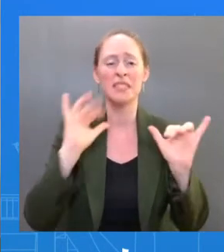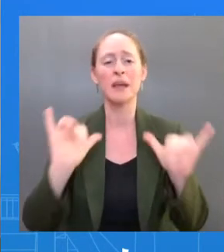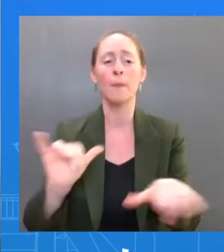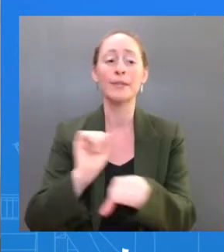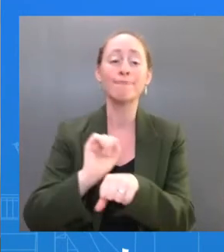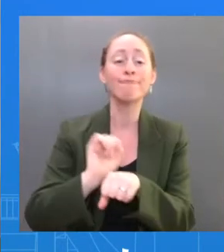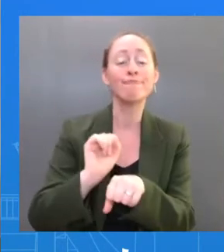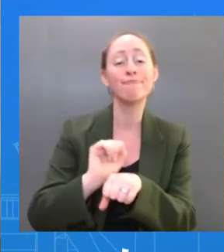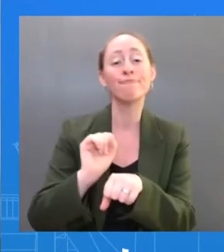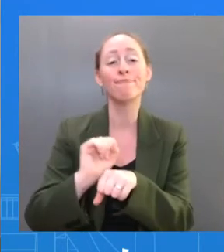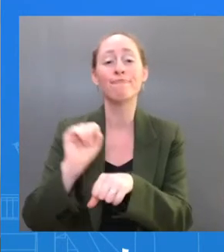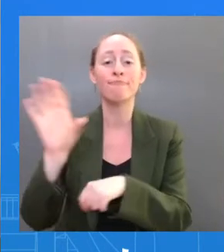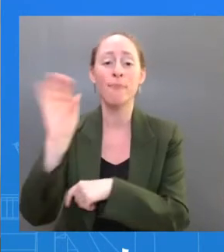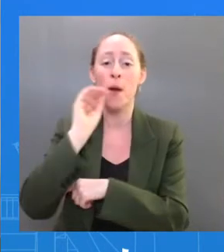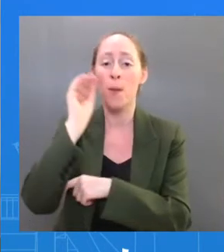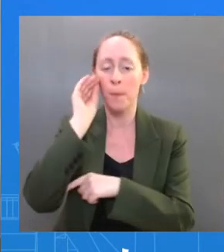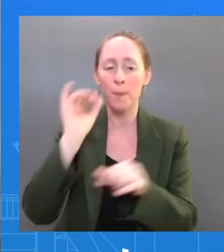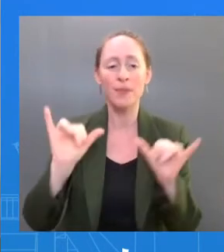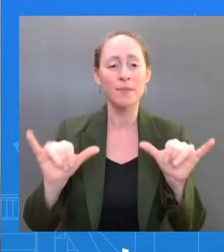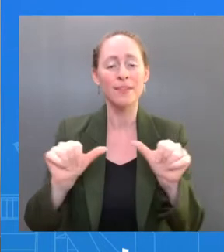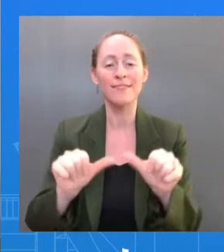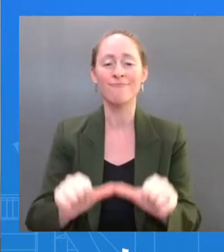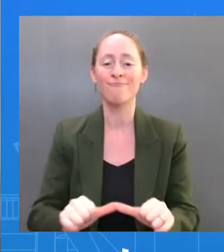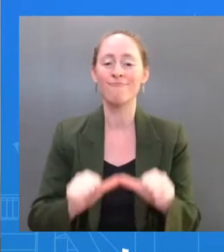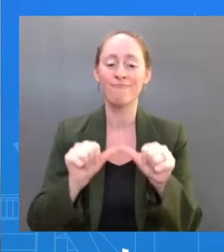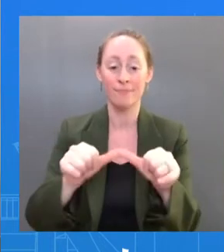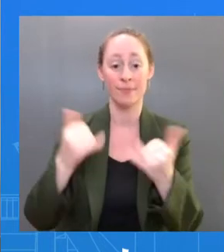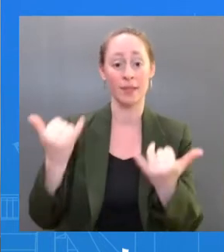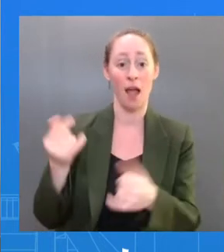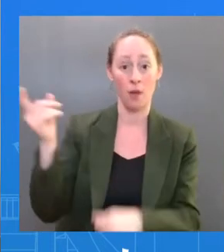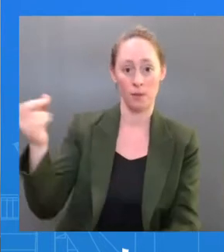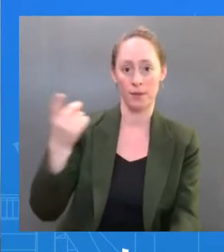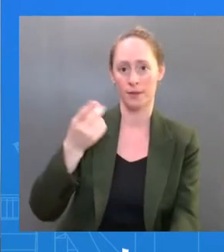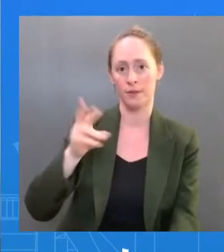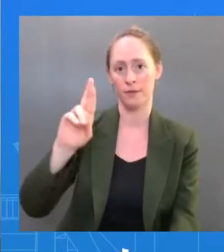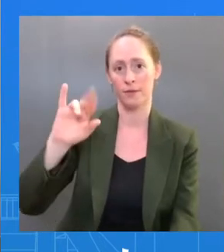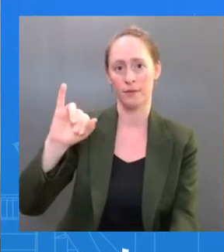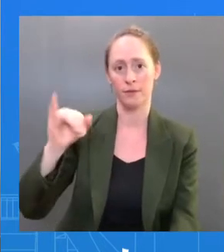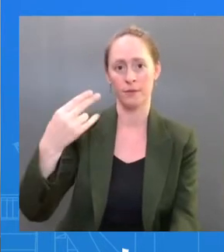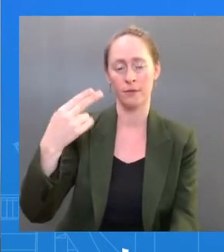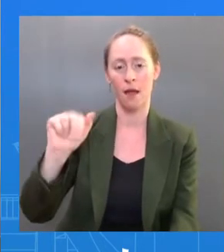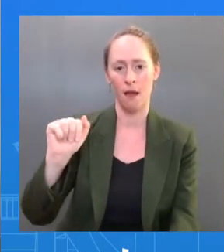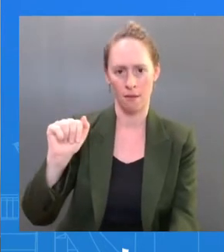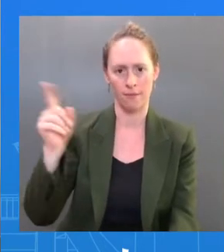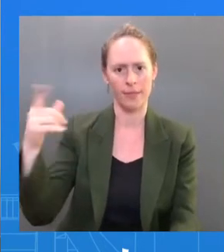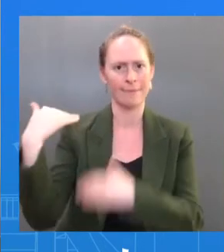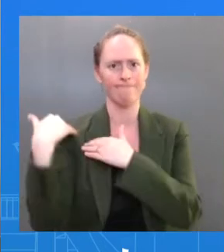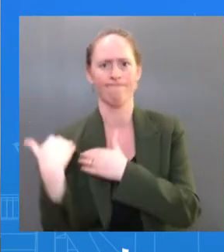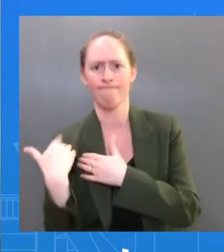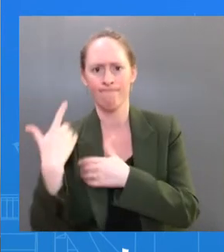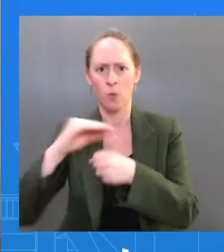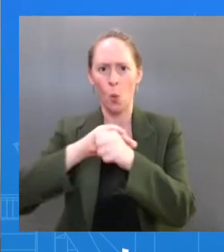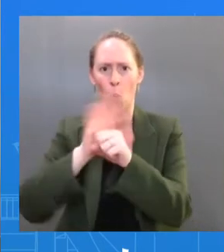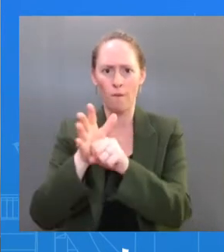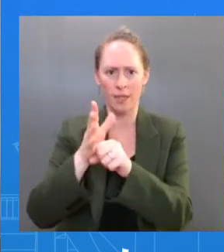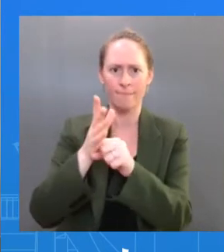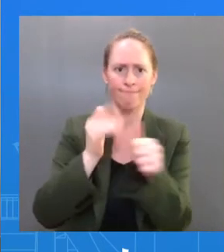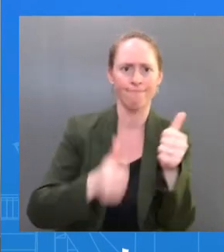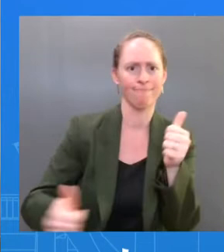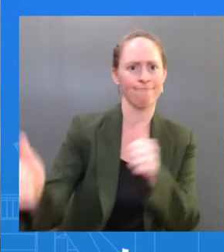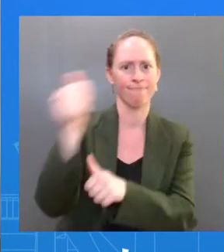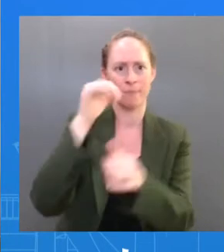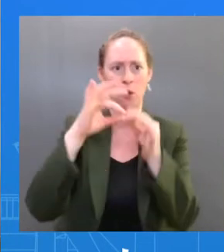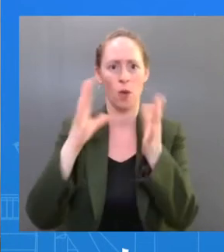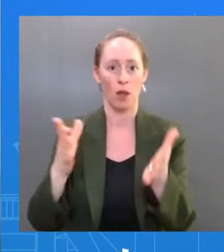Jha, our COVID-19 response coordinator, is joining us today in the briefing room. And as I tweeted out earlier, Dr.